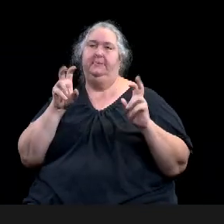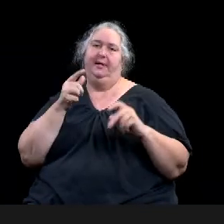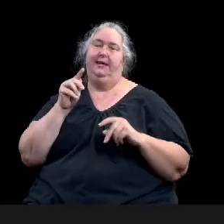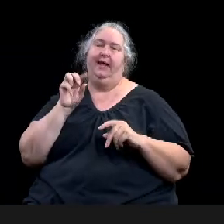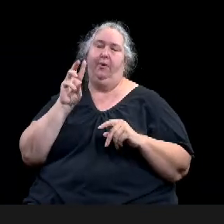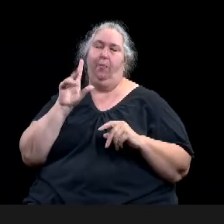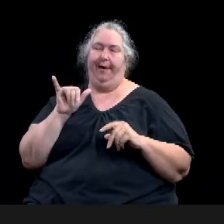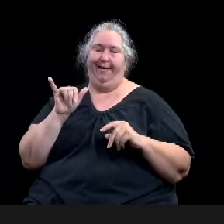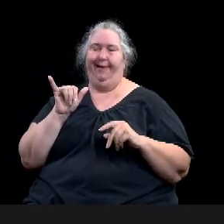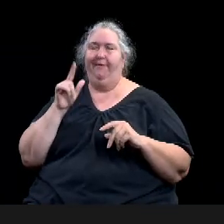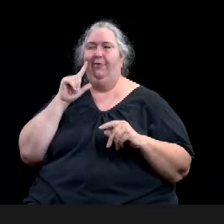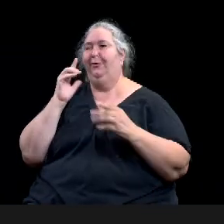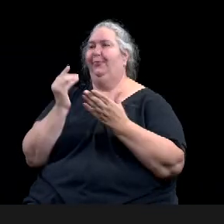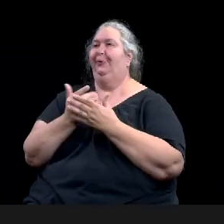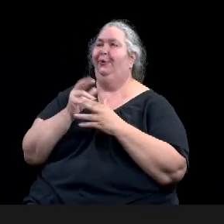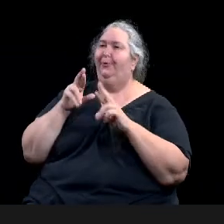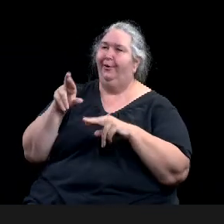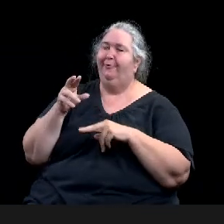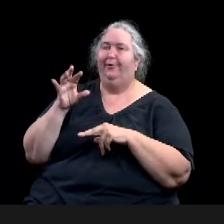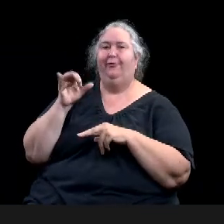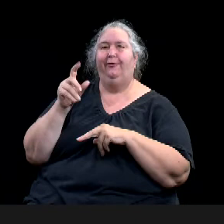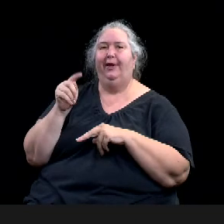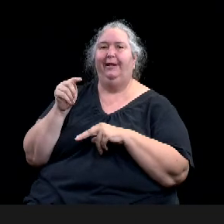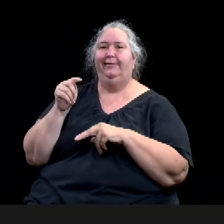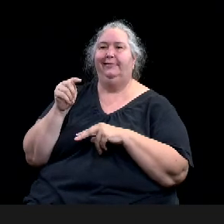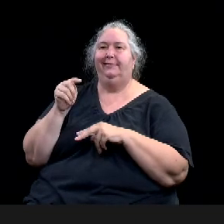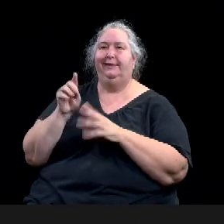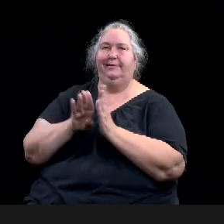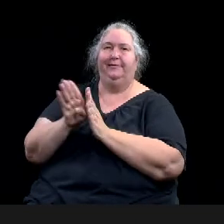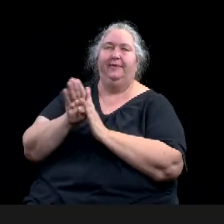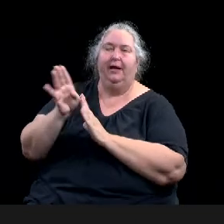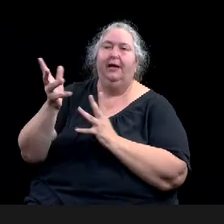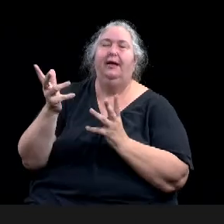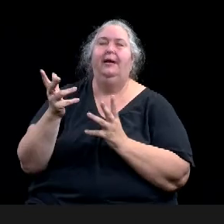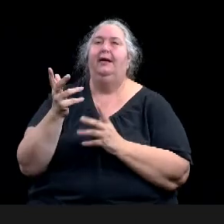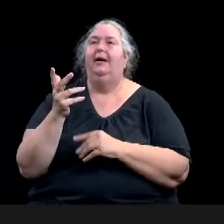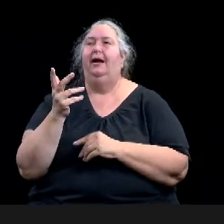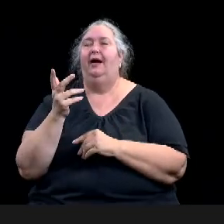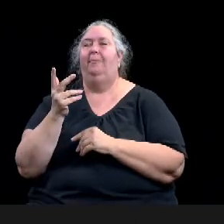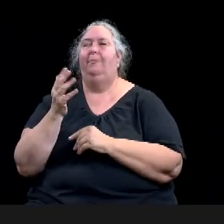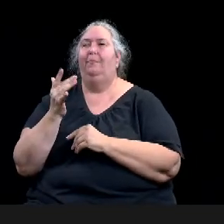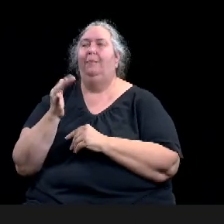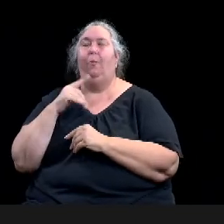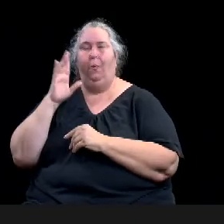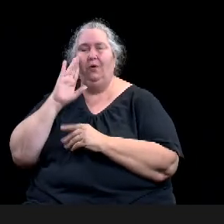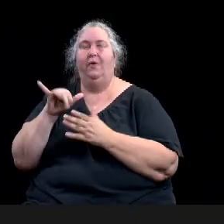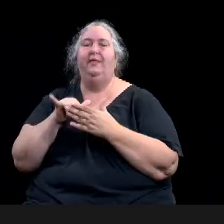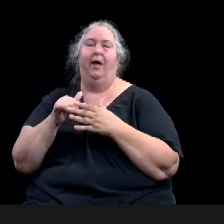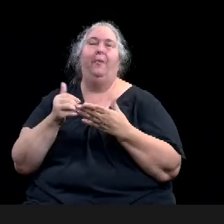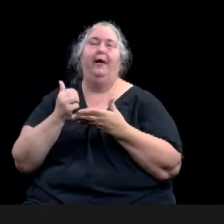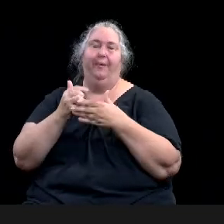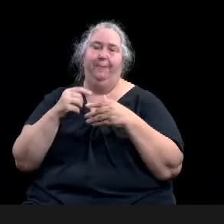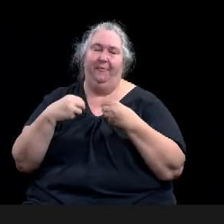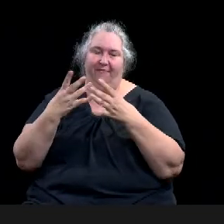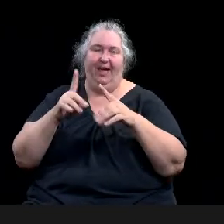diversity of unique and quality attractions and it assures an interest as tastes change.